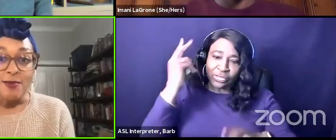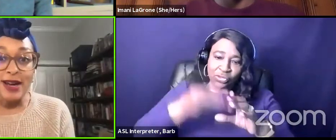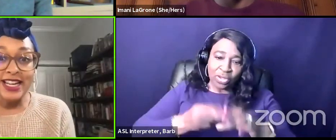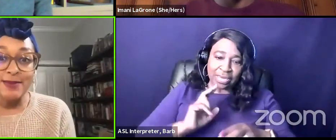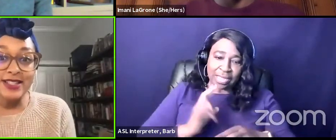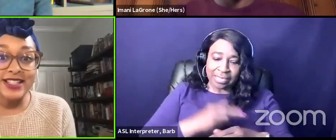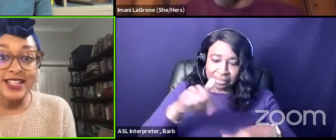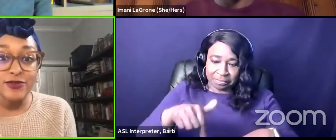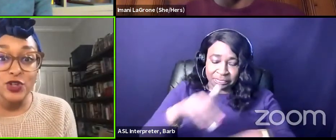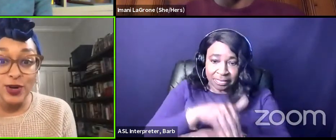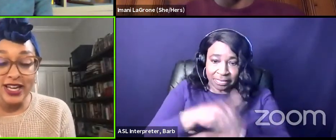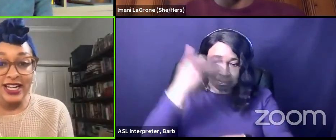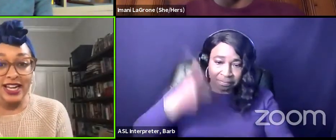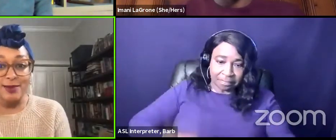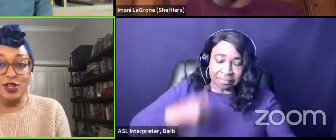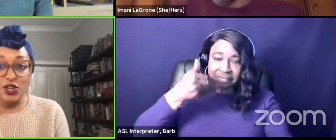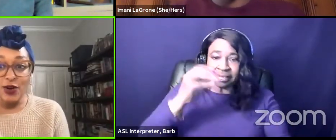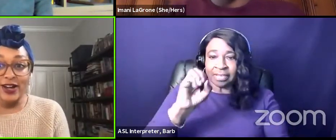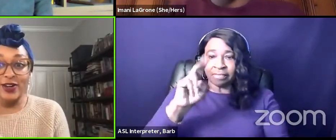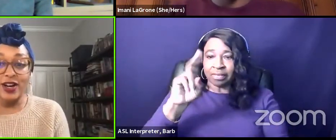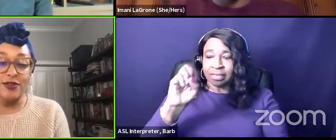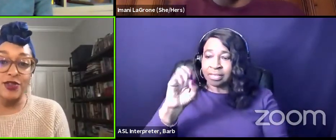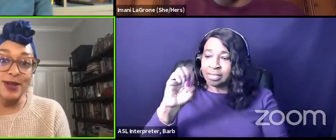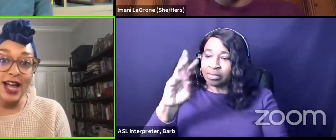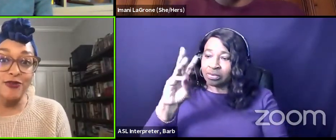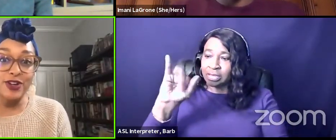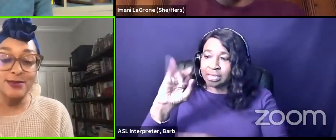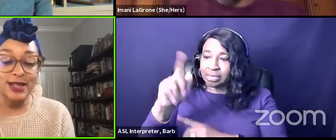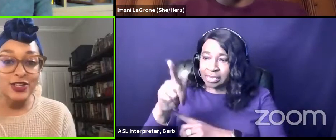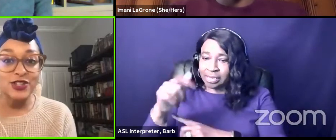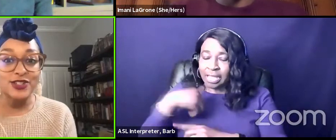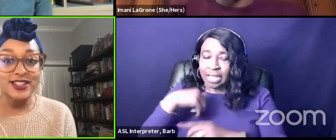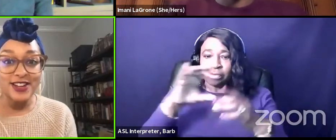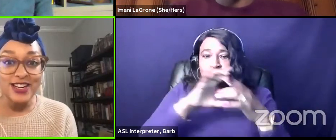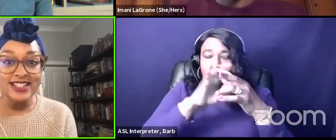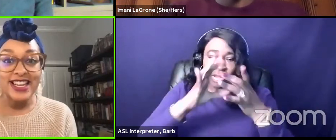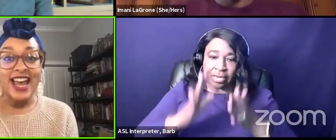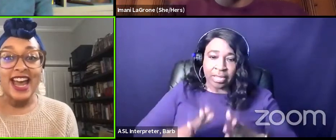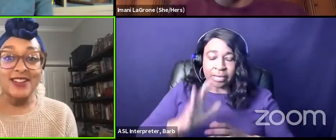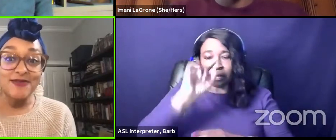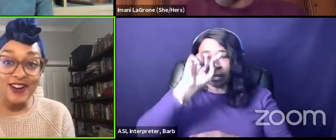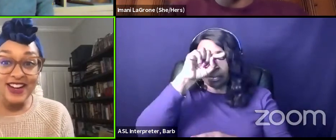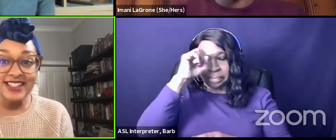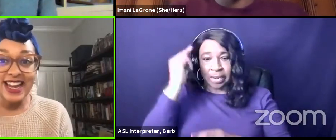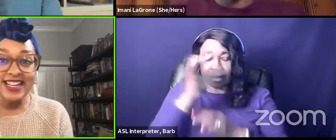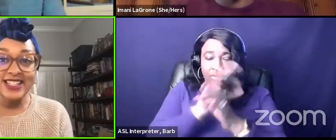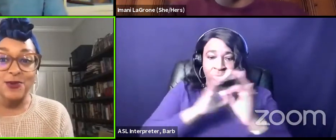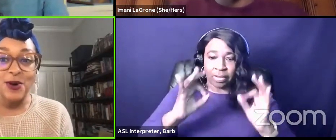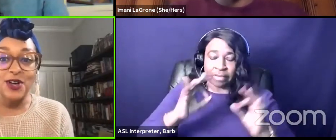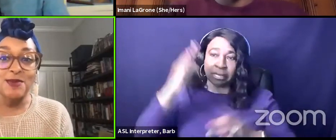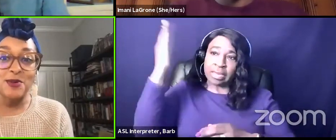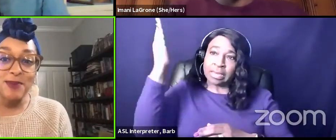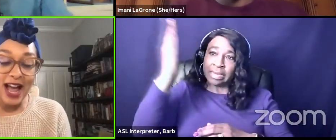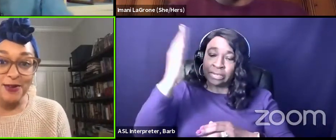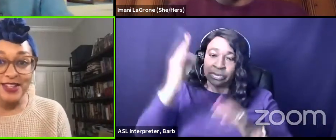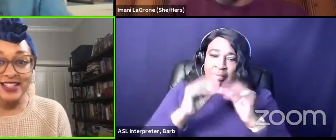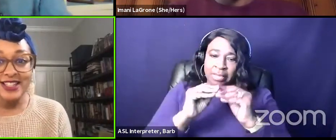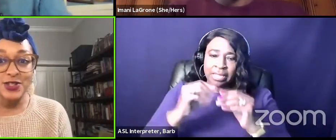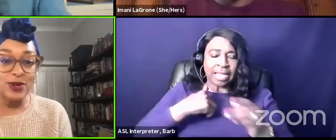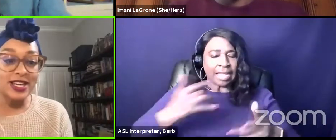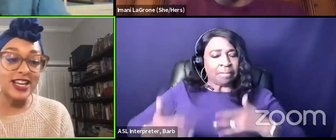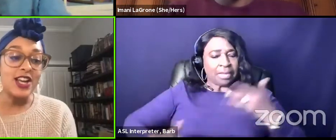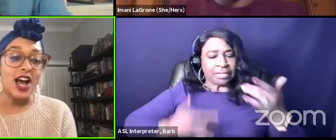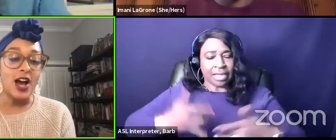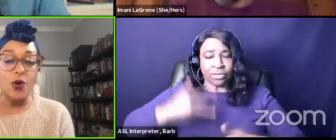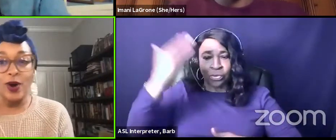my name is eve ewing and i'm the curator of the black freedom lecture series and i'm very excited to welcome you back with